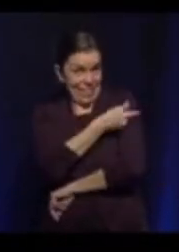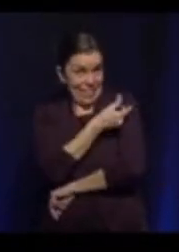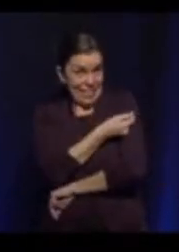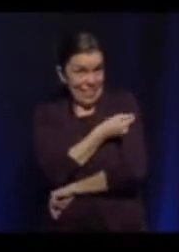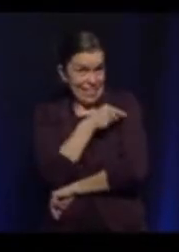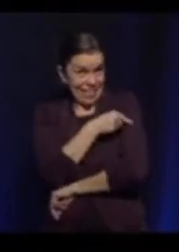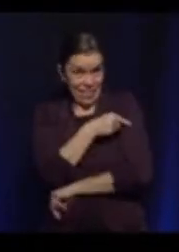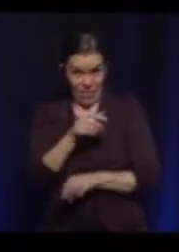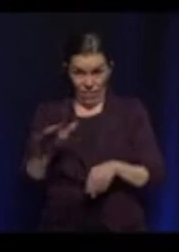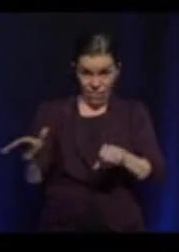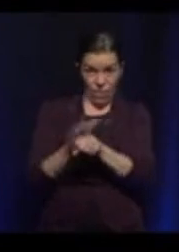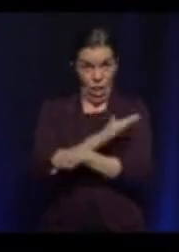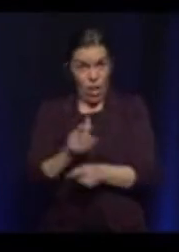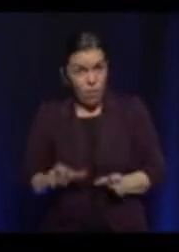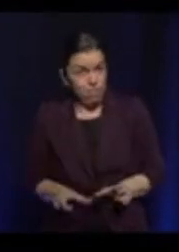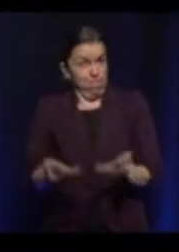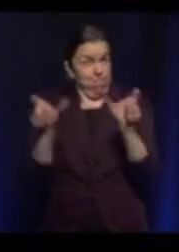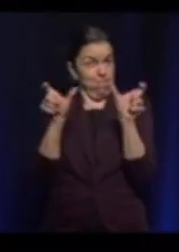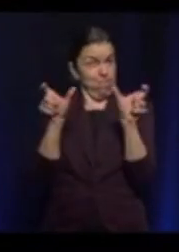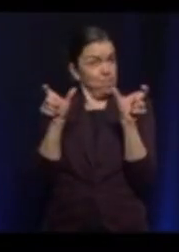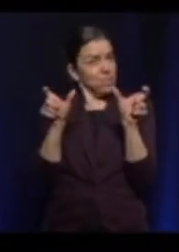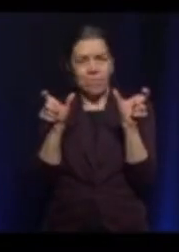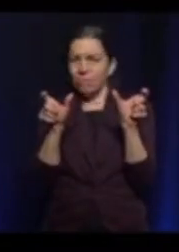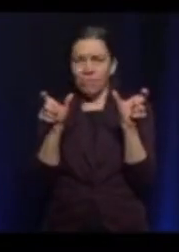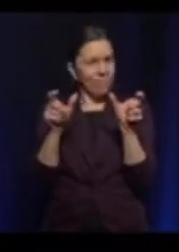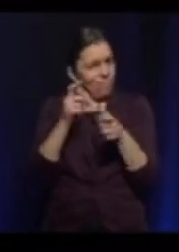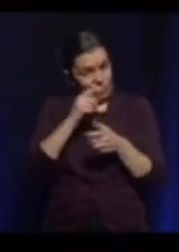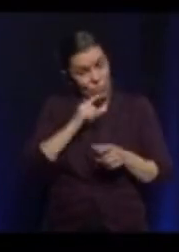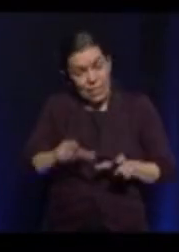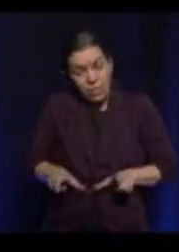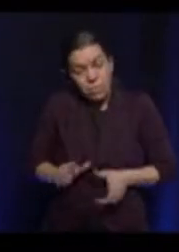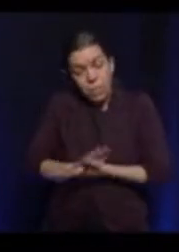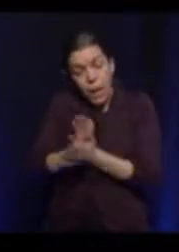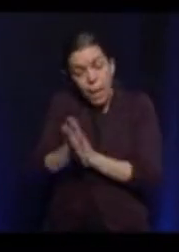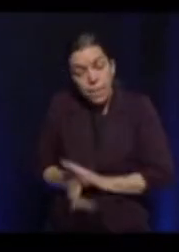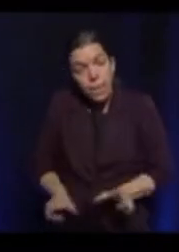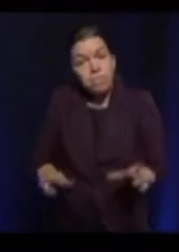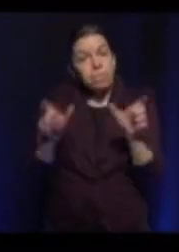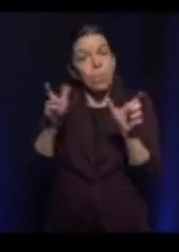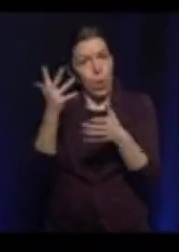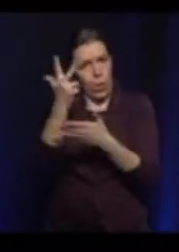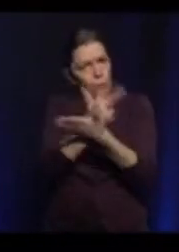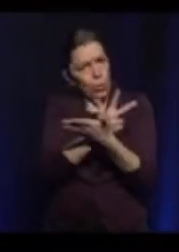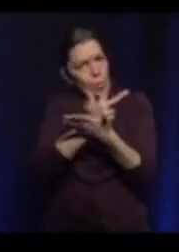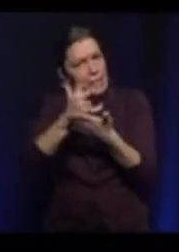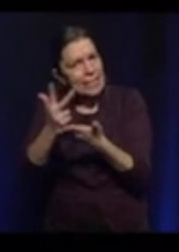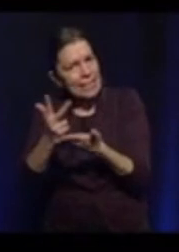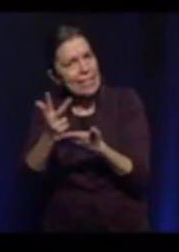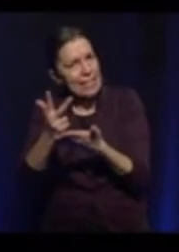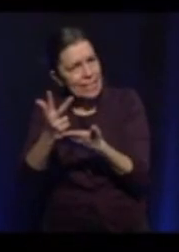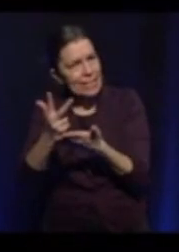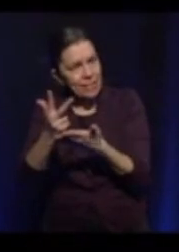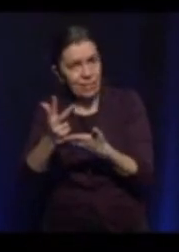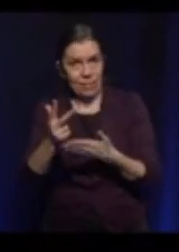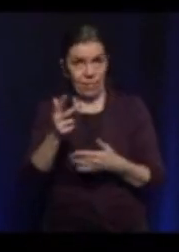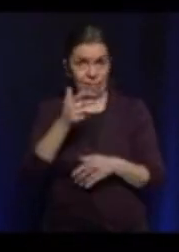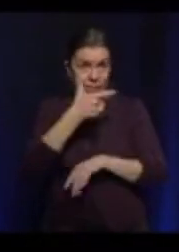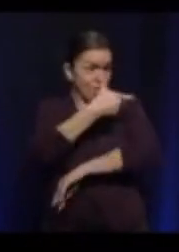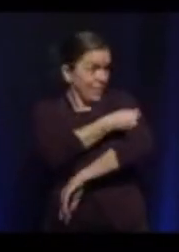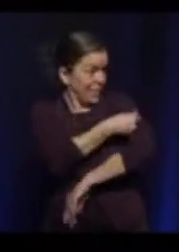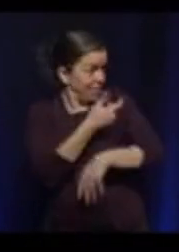careful in the next few weeks. There's also the risk of the variants that